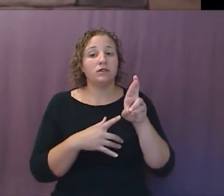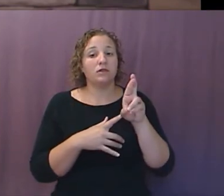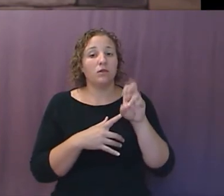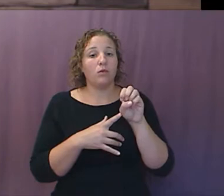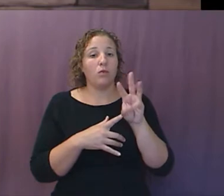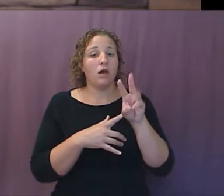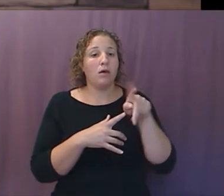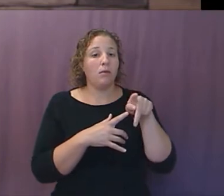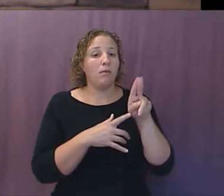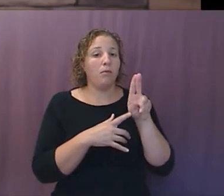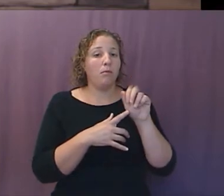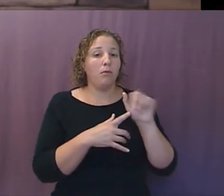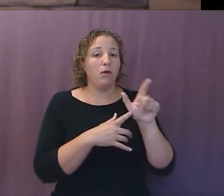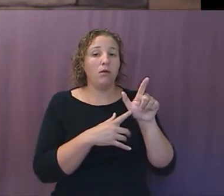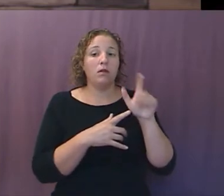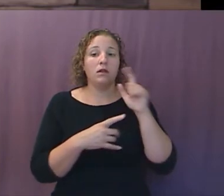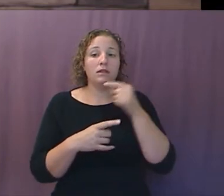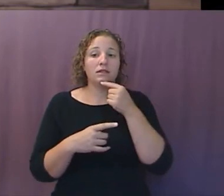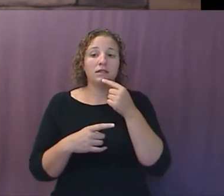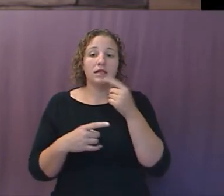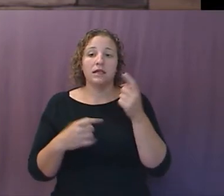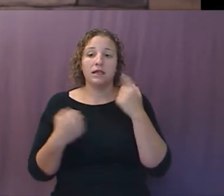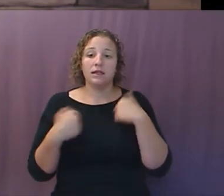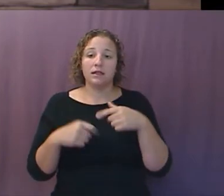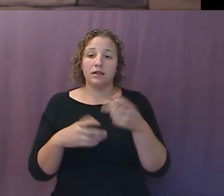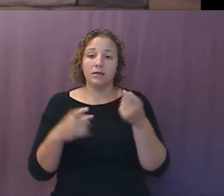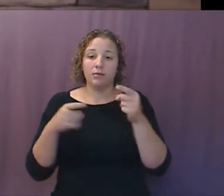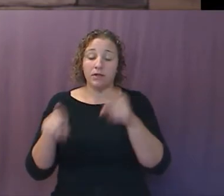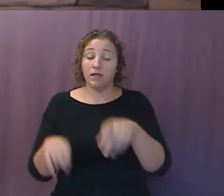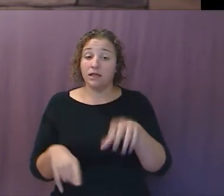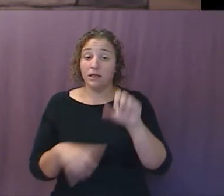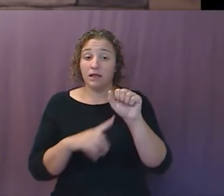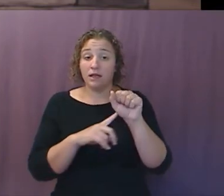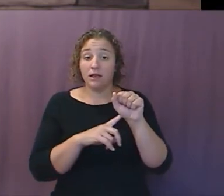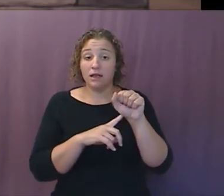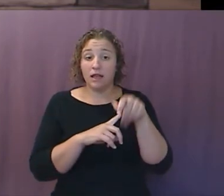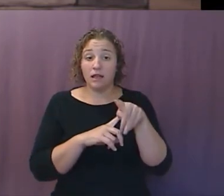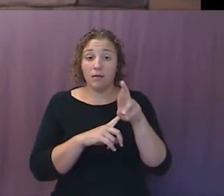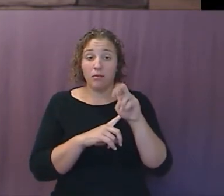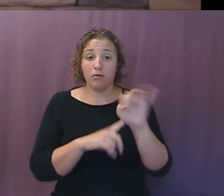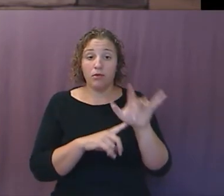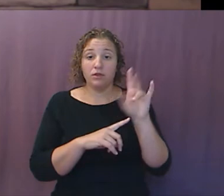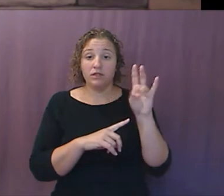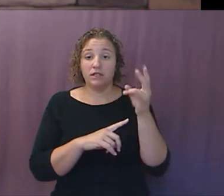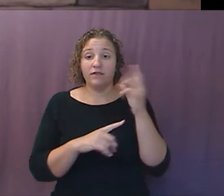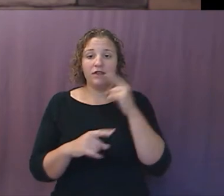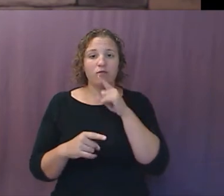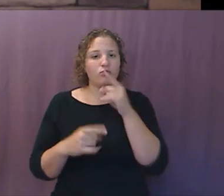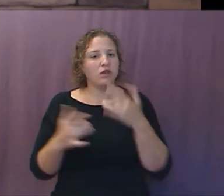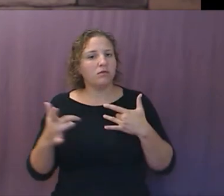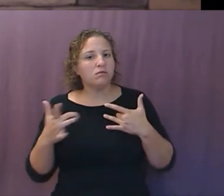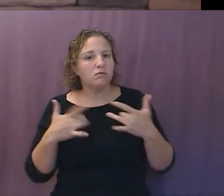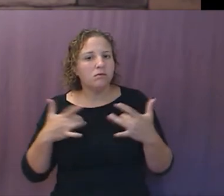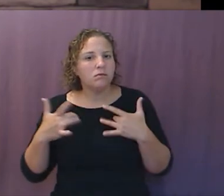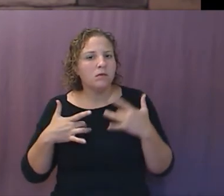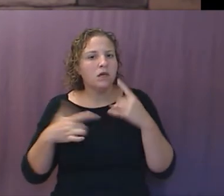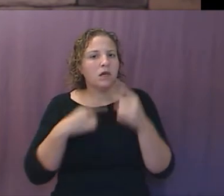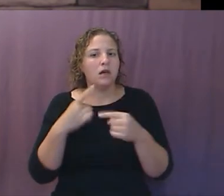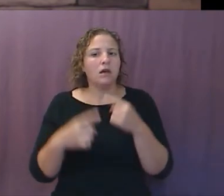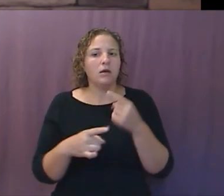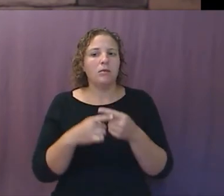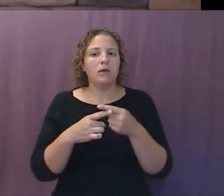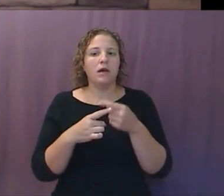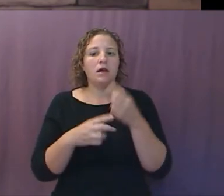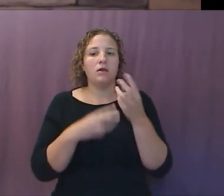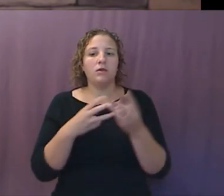on? Back in April 7th, again, market had gone down, has returned to some level. He was greatly concerned about the world, the titles, the